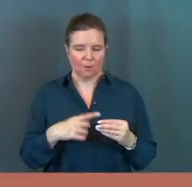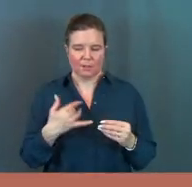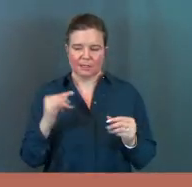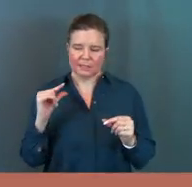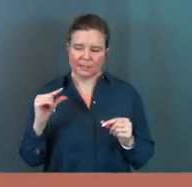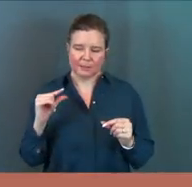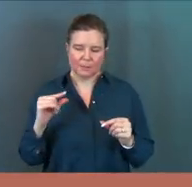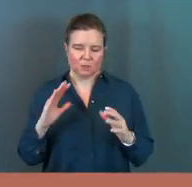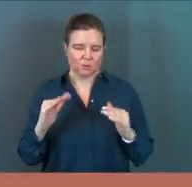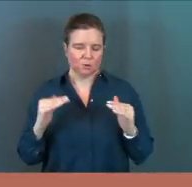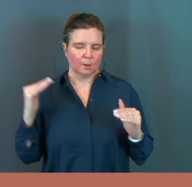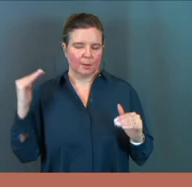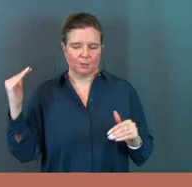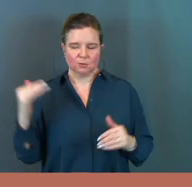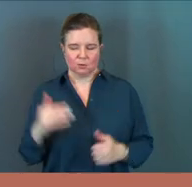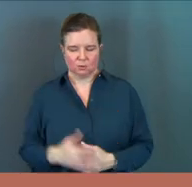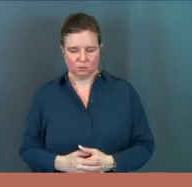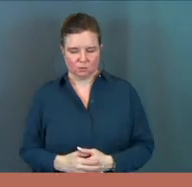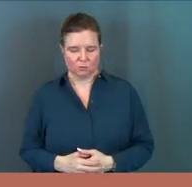and it's a little bit too much.